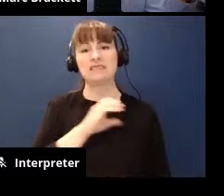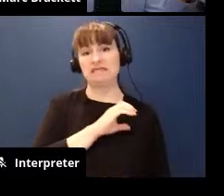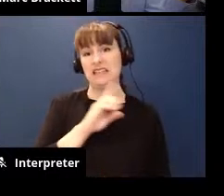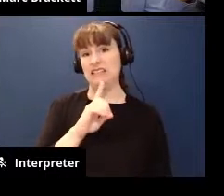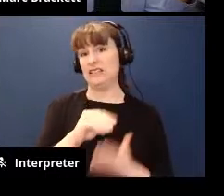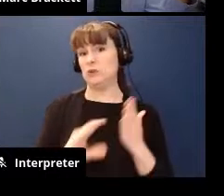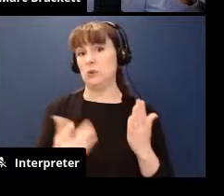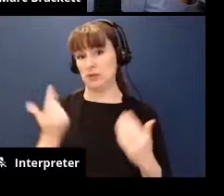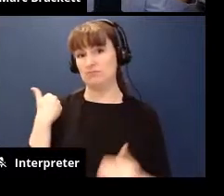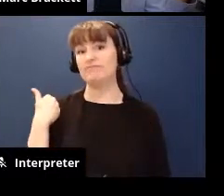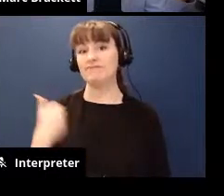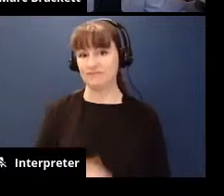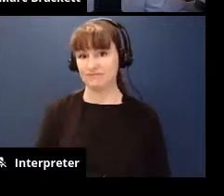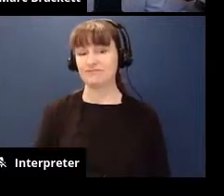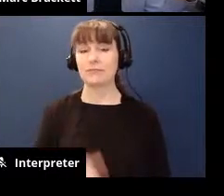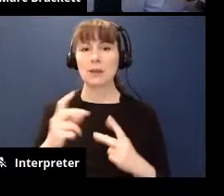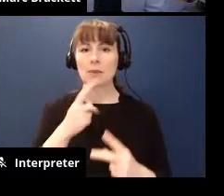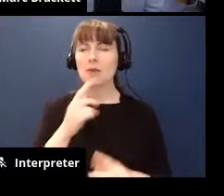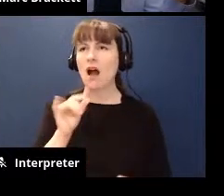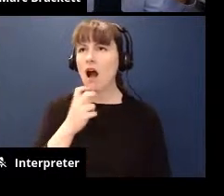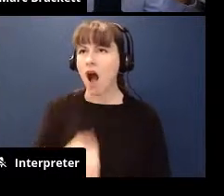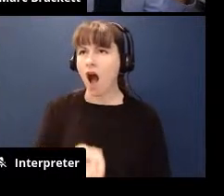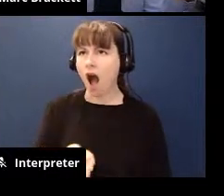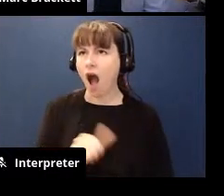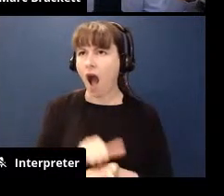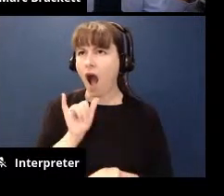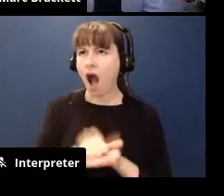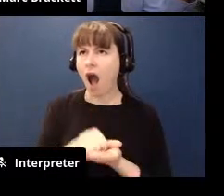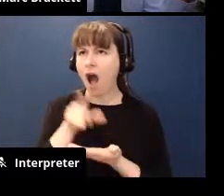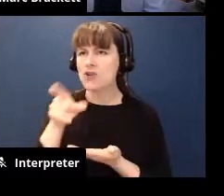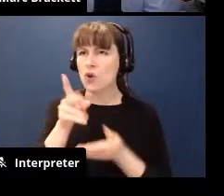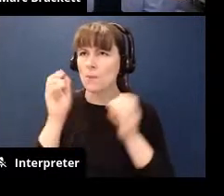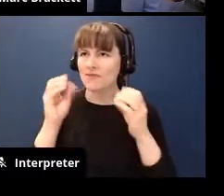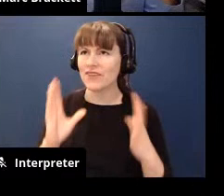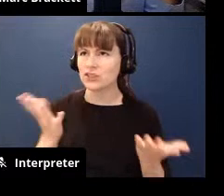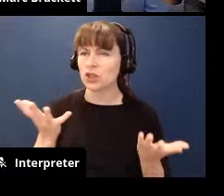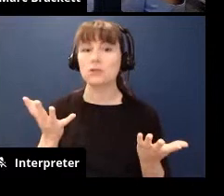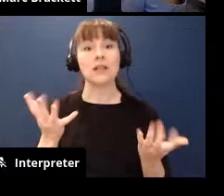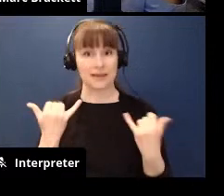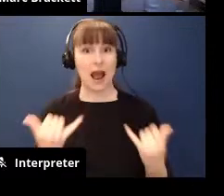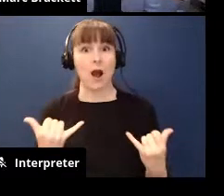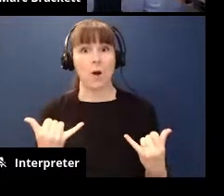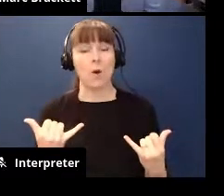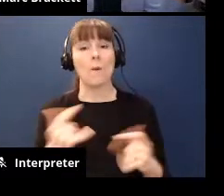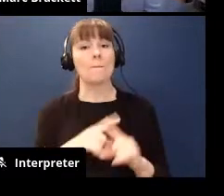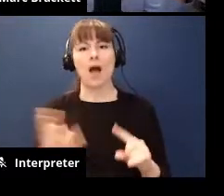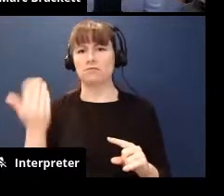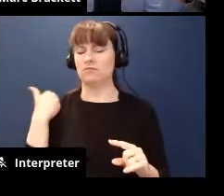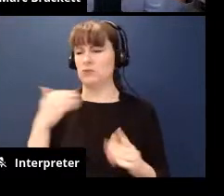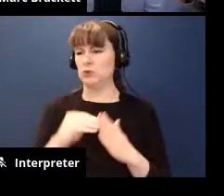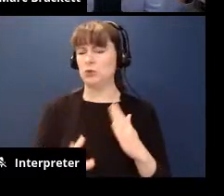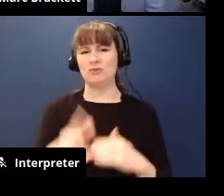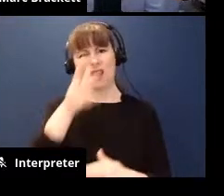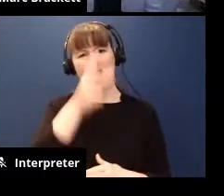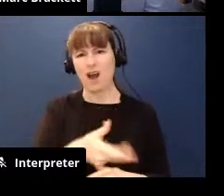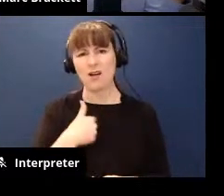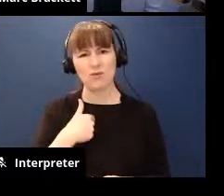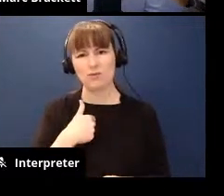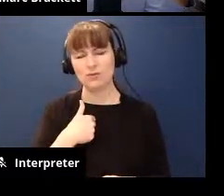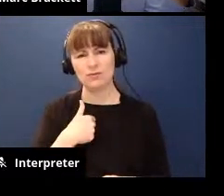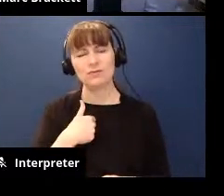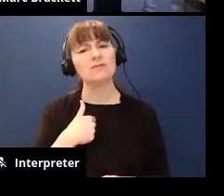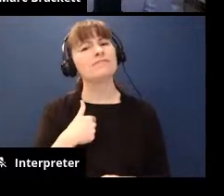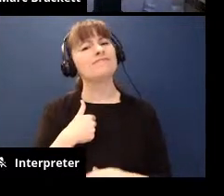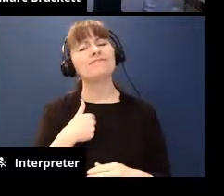and a lot of people say how could that be like you're like you're a professor i'm like now i am but i was a terrible student and it